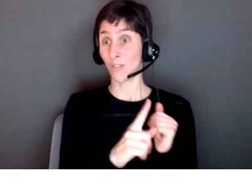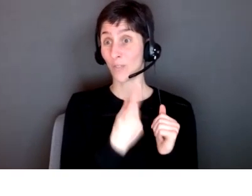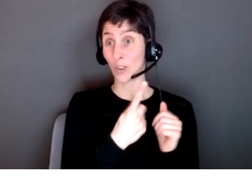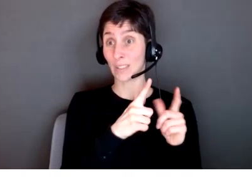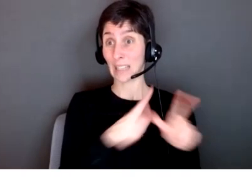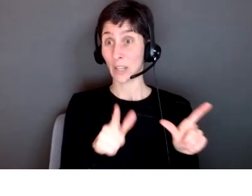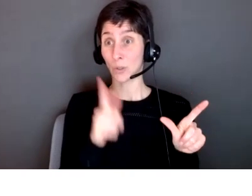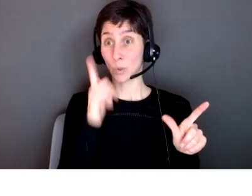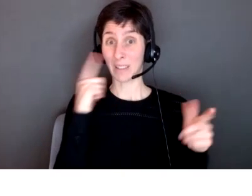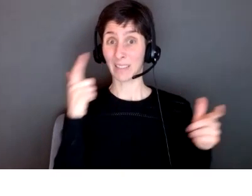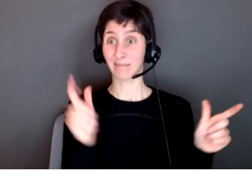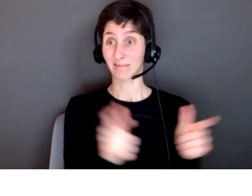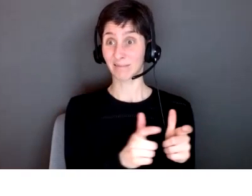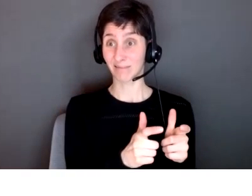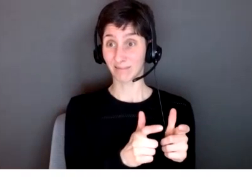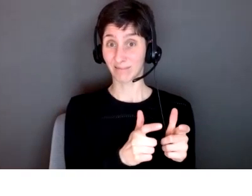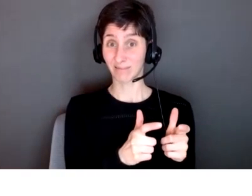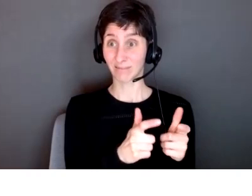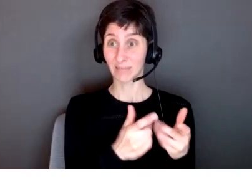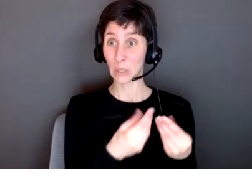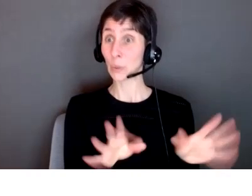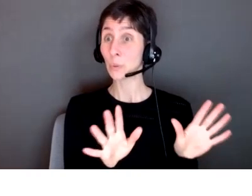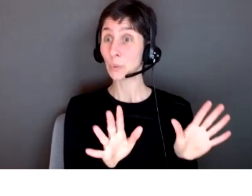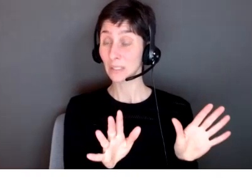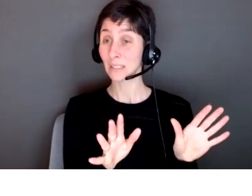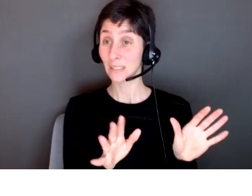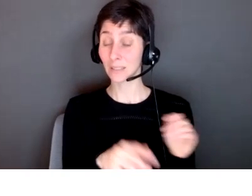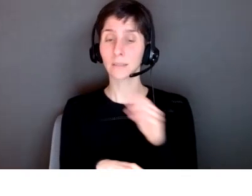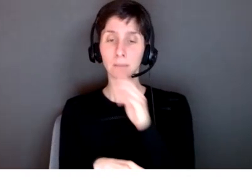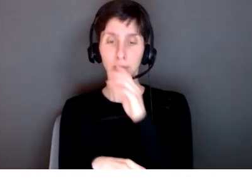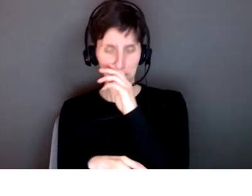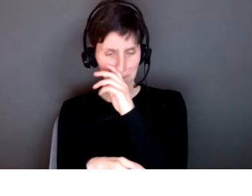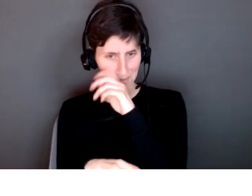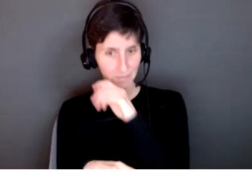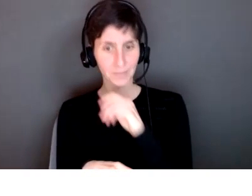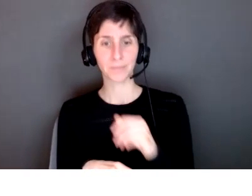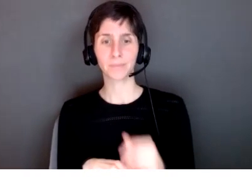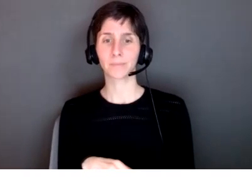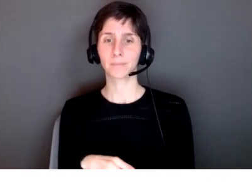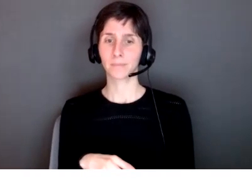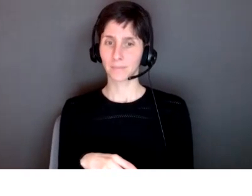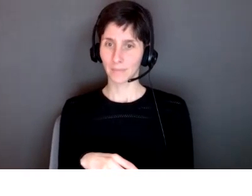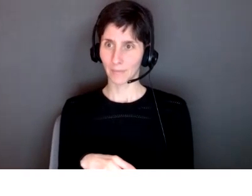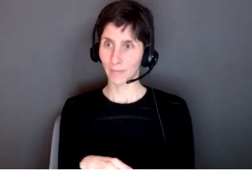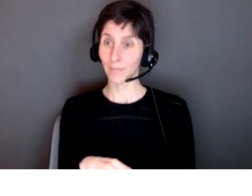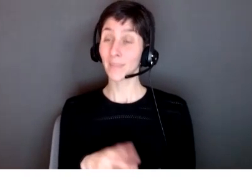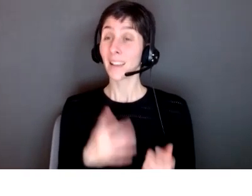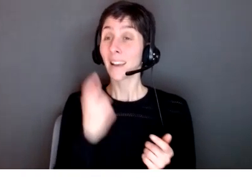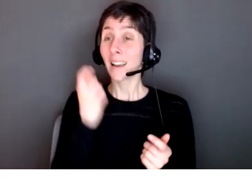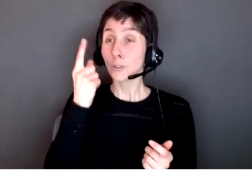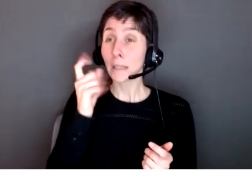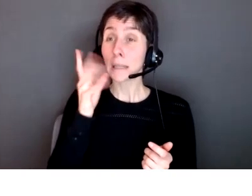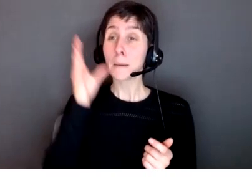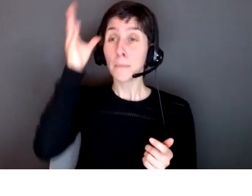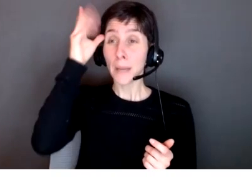their first language and this happens a lot parents because parents once their immigrant parents want their